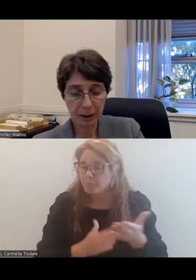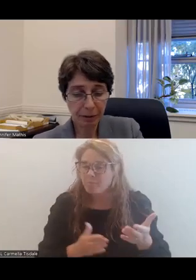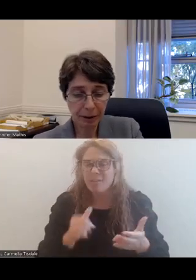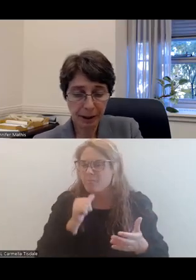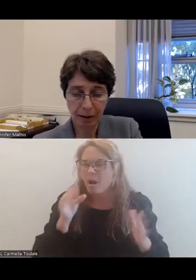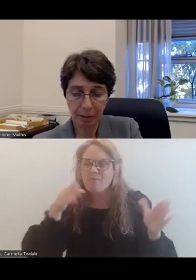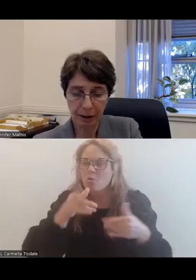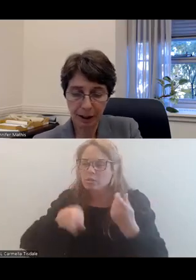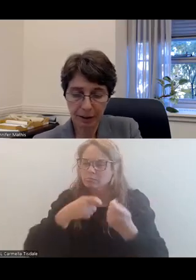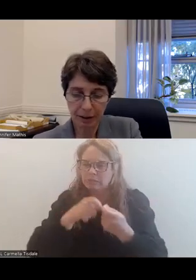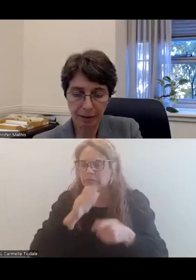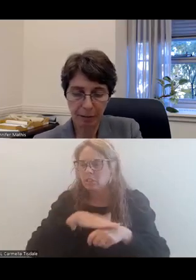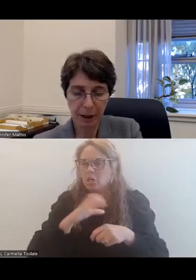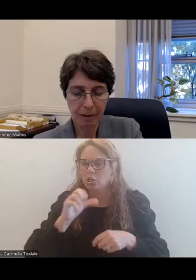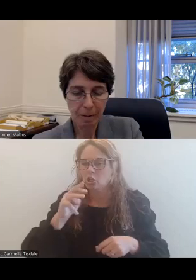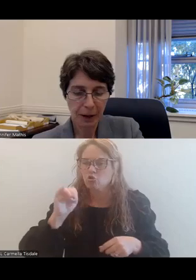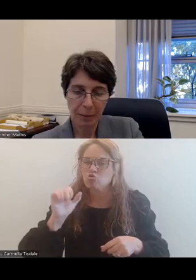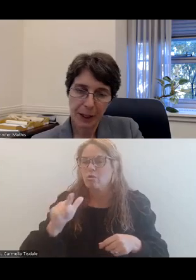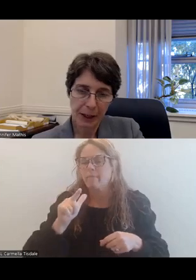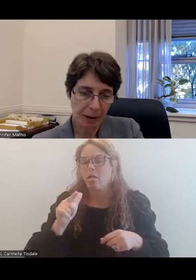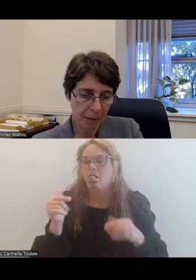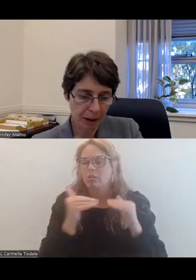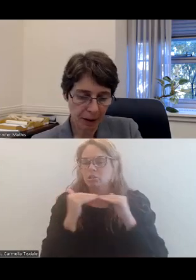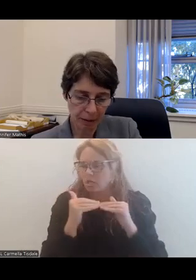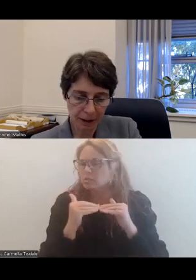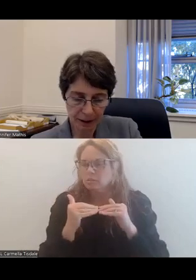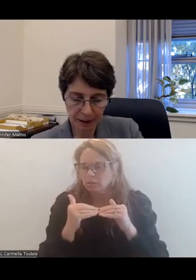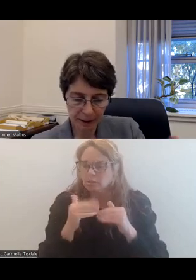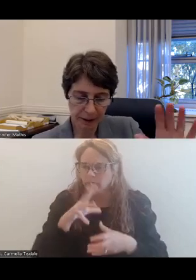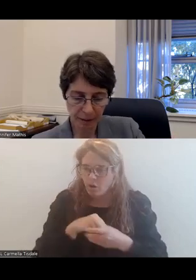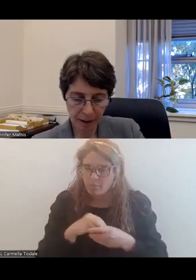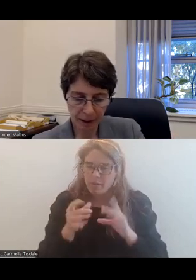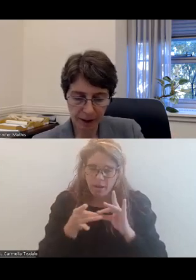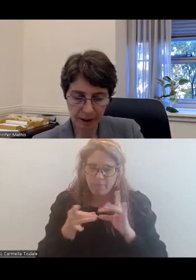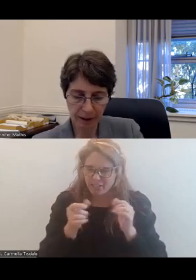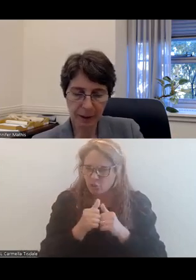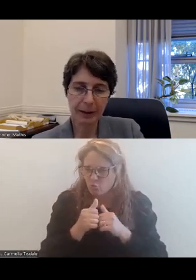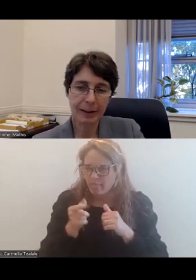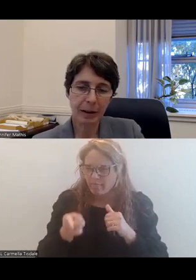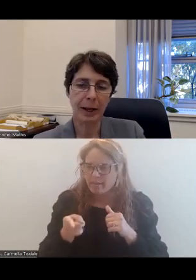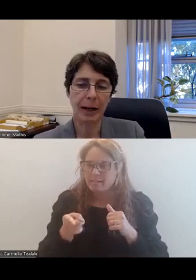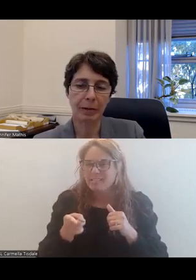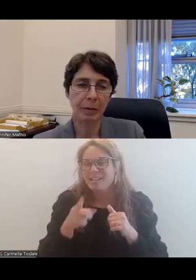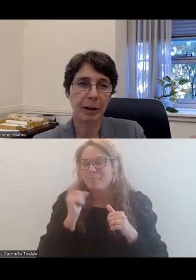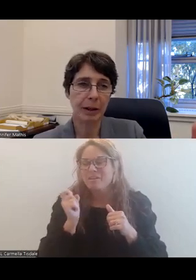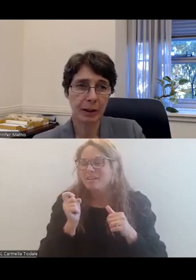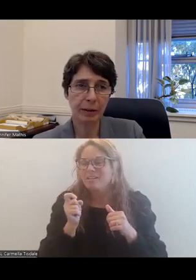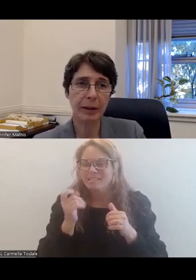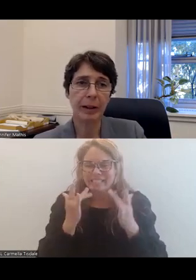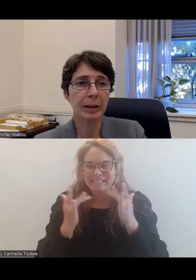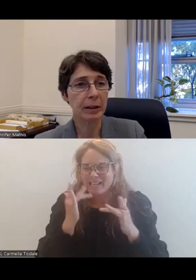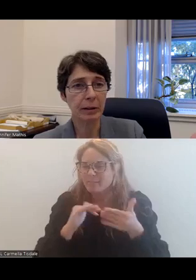not focus specifically on criminal justice involvement, I mentioned them with this set of work, because the same lack of